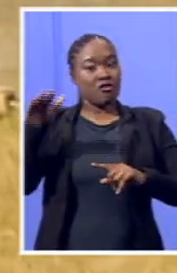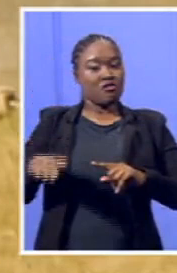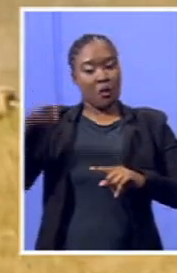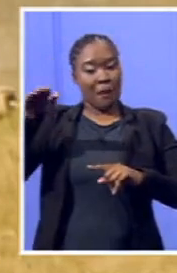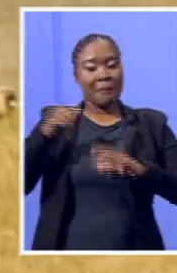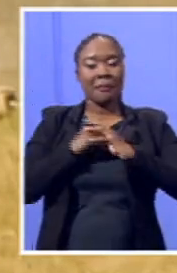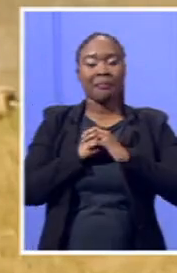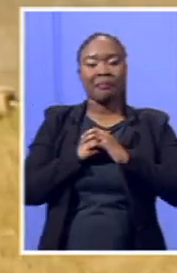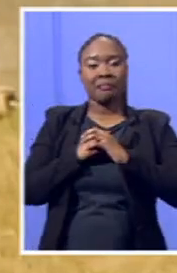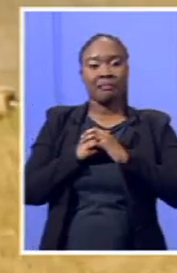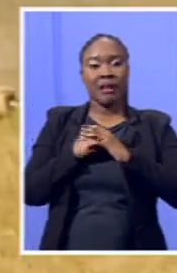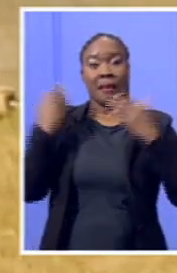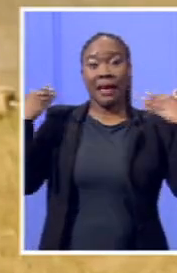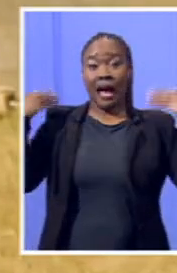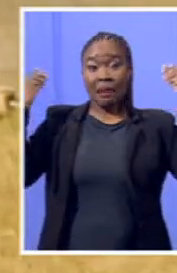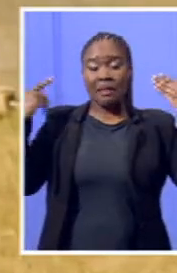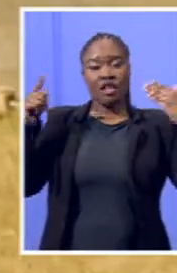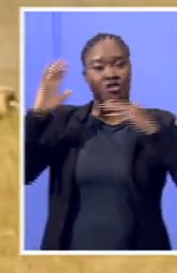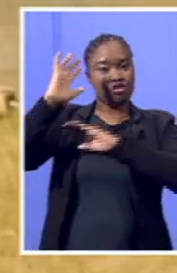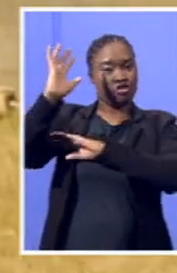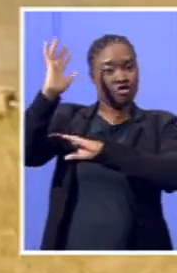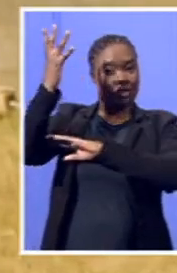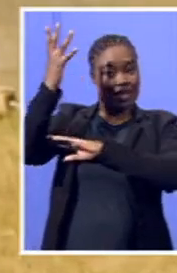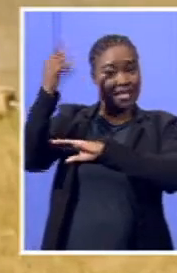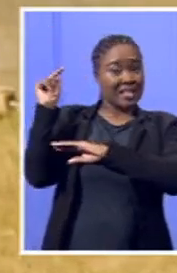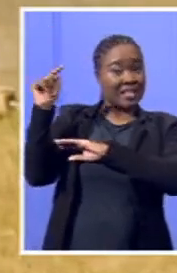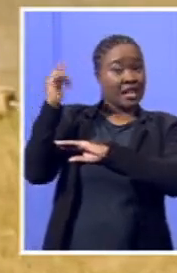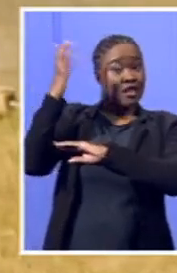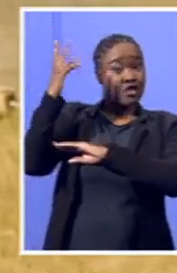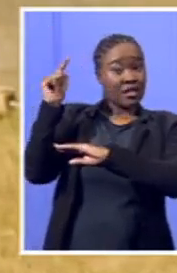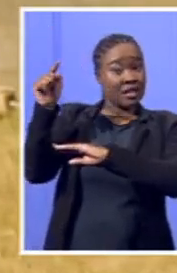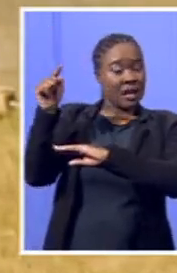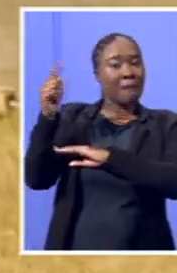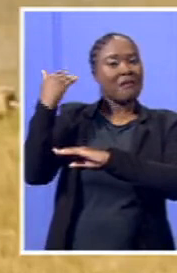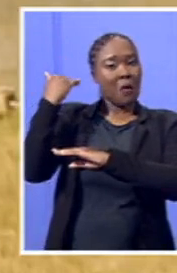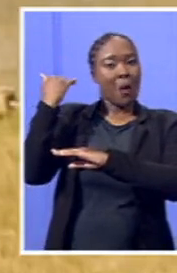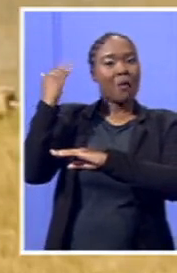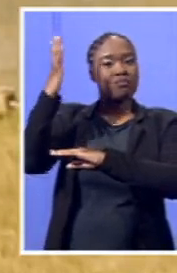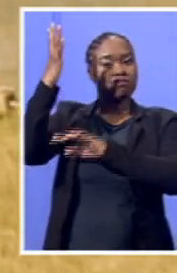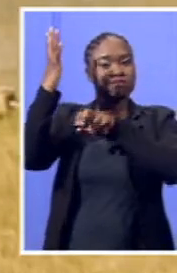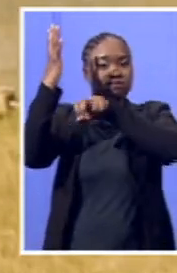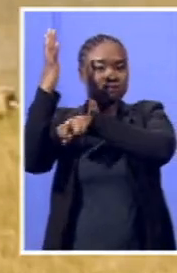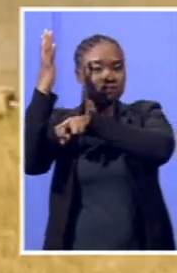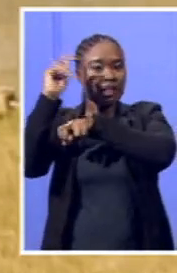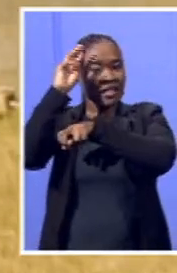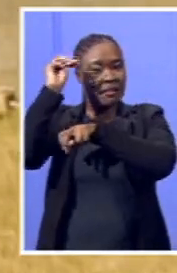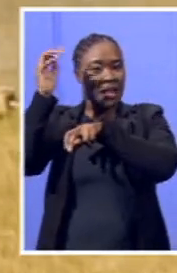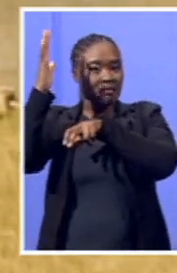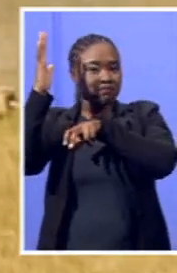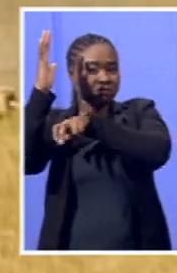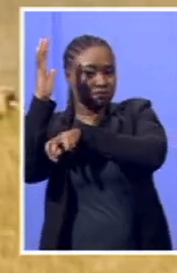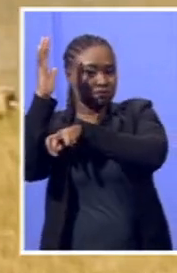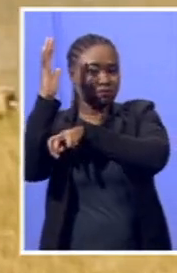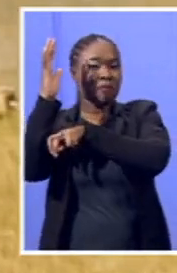right behind me is a tree where we are told that he used to sit underneath that tree listening